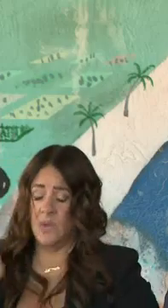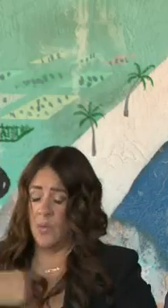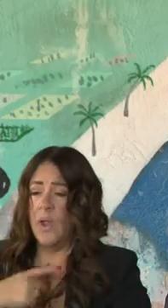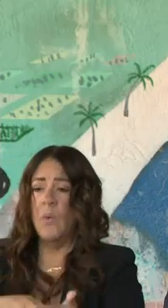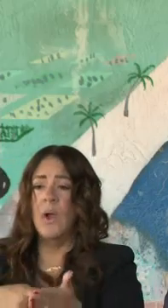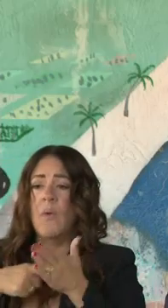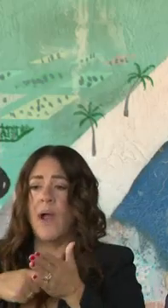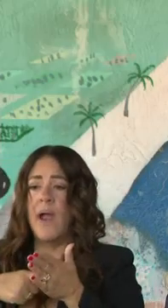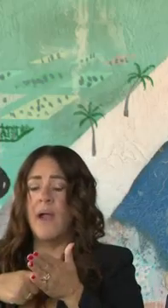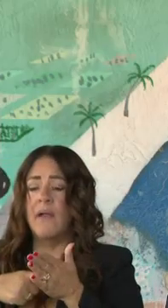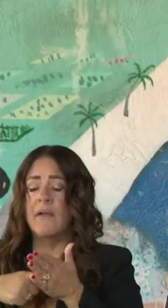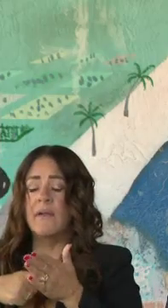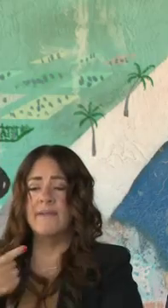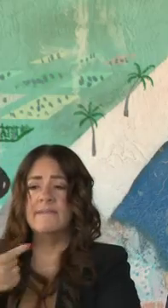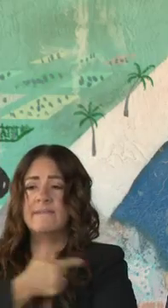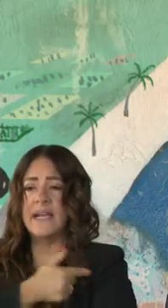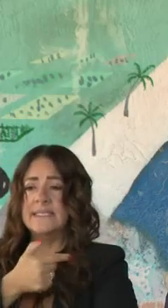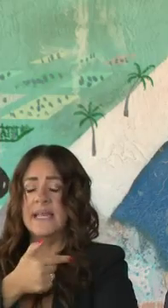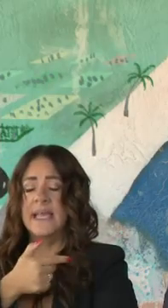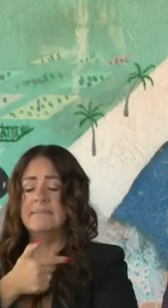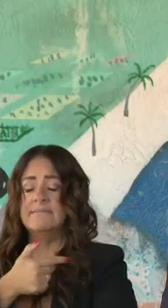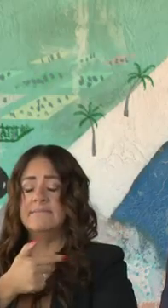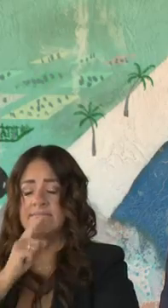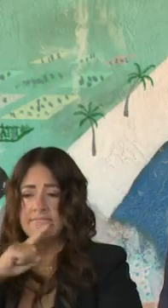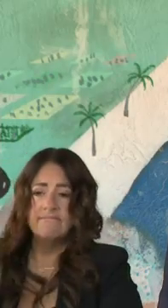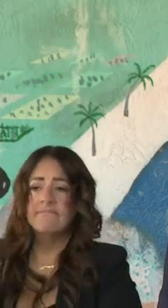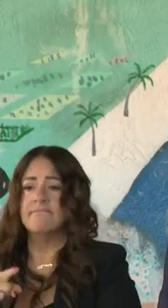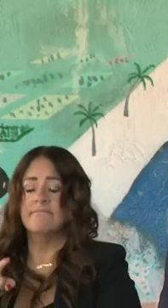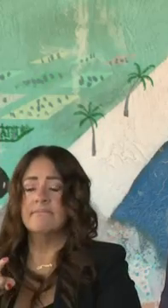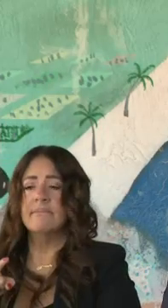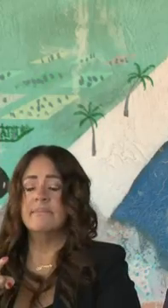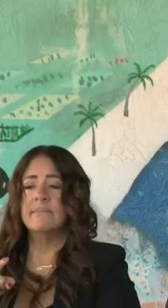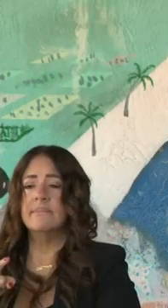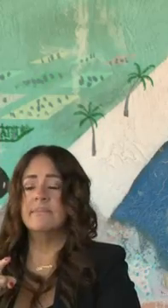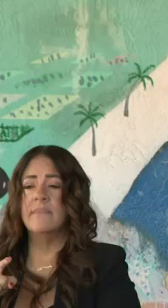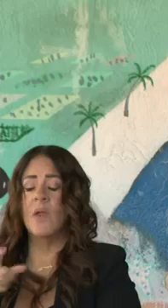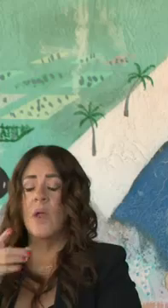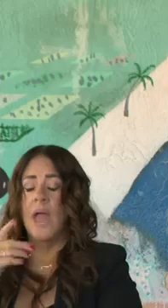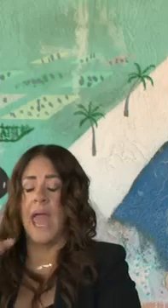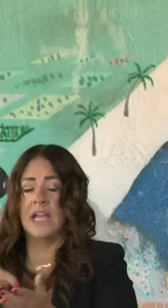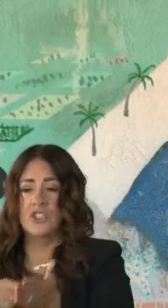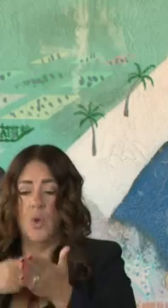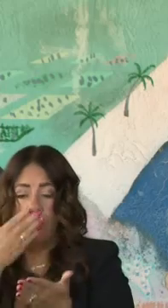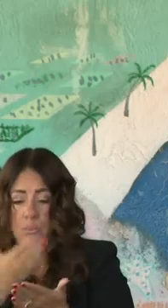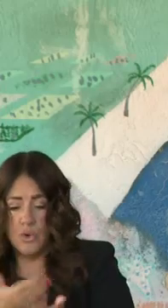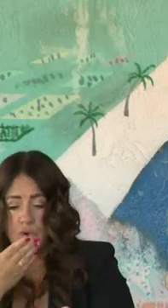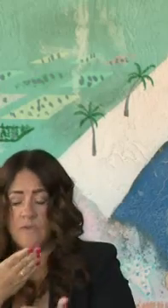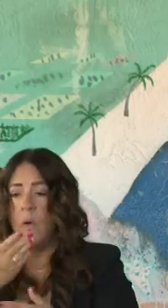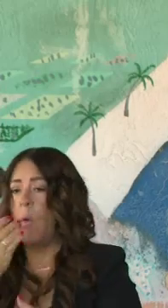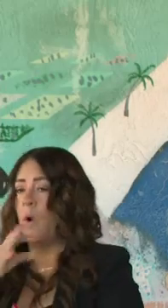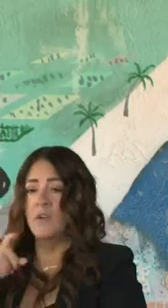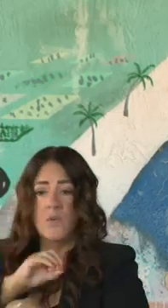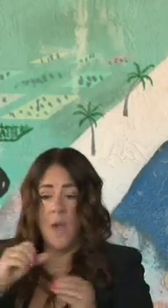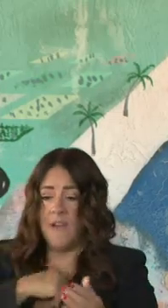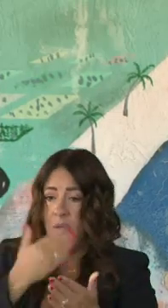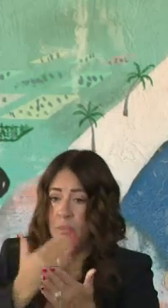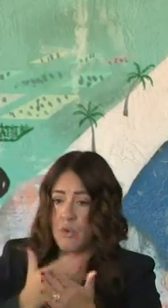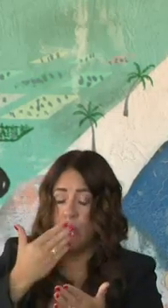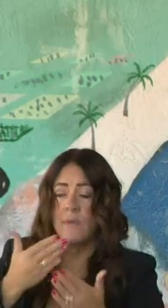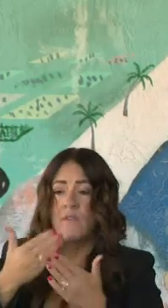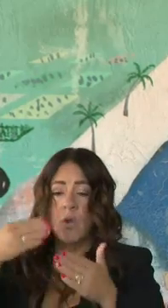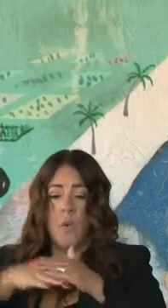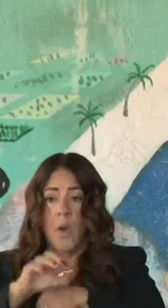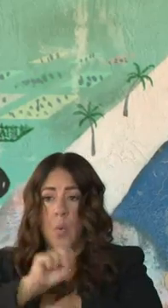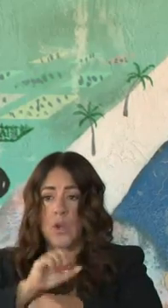vaccine mandate or at least verification and or a testing requirement. We're now following up